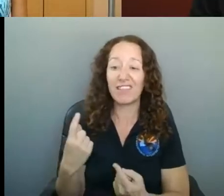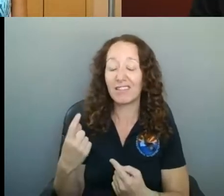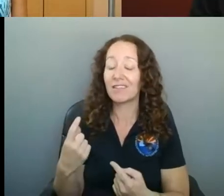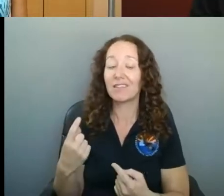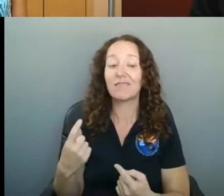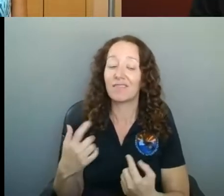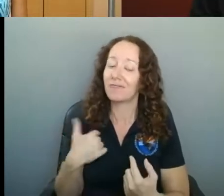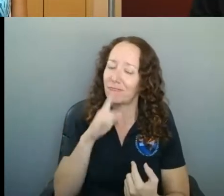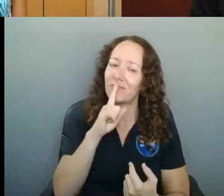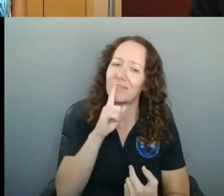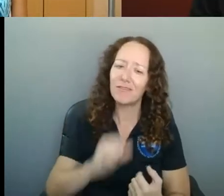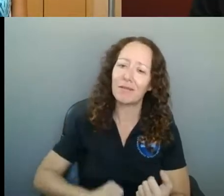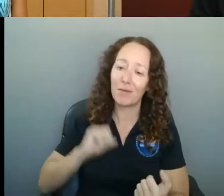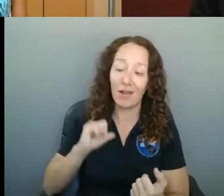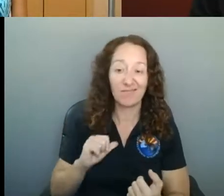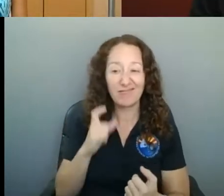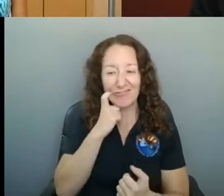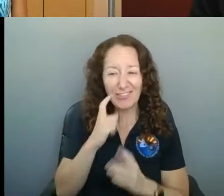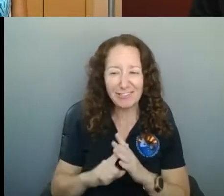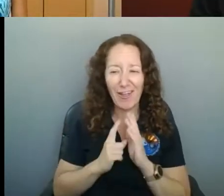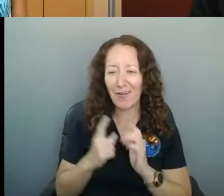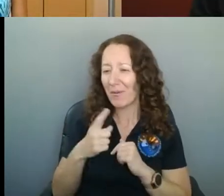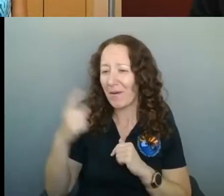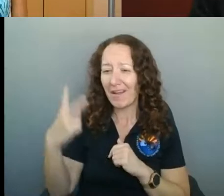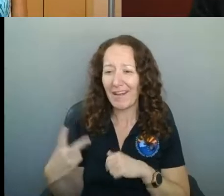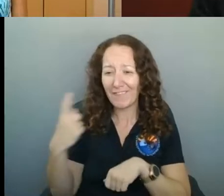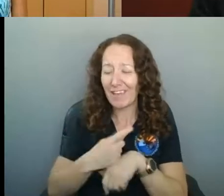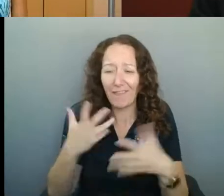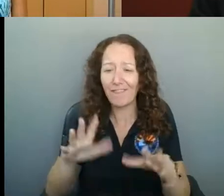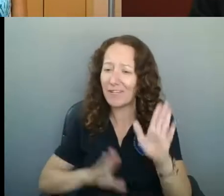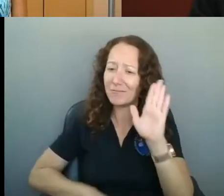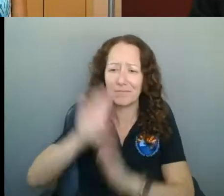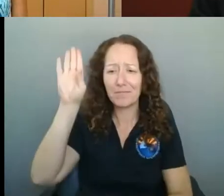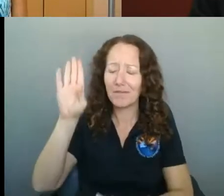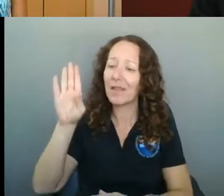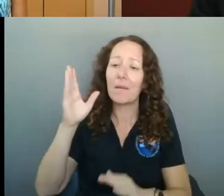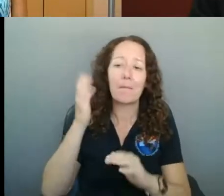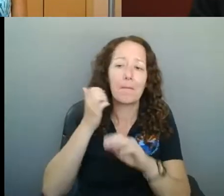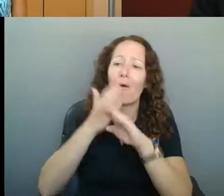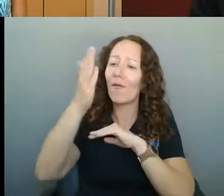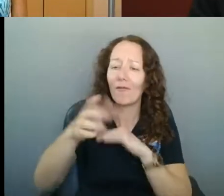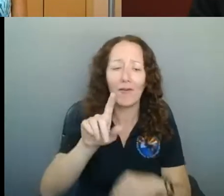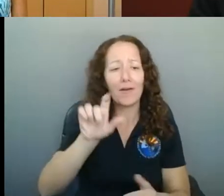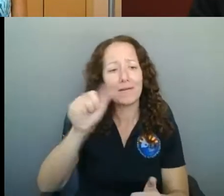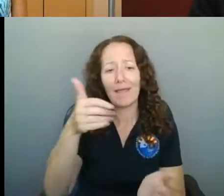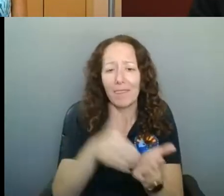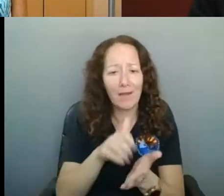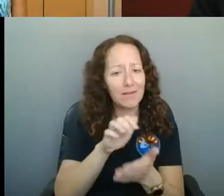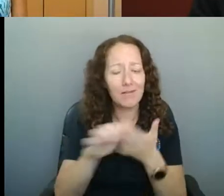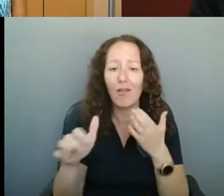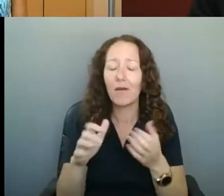started it, we're already over the $10,000 mark, we've got a lot of people making pledges.